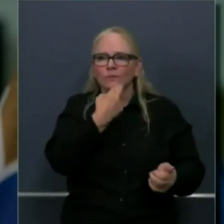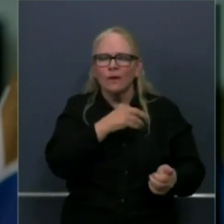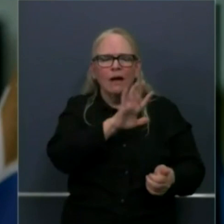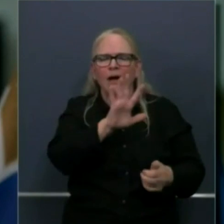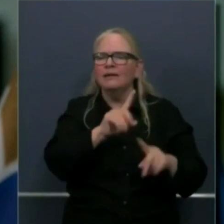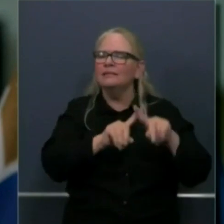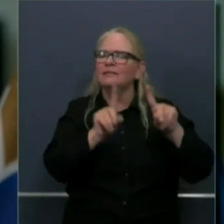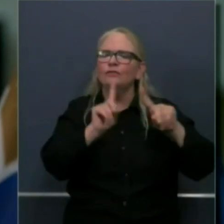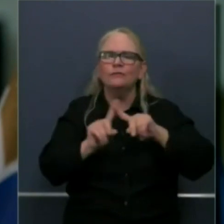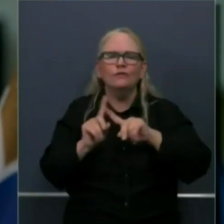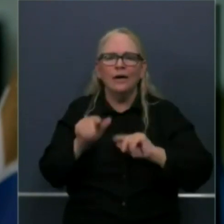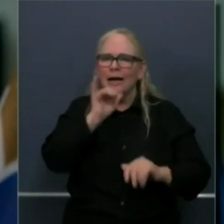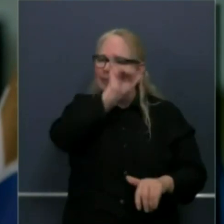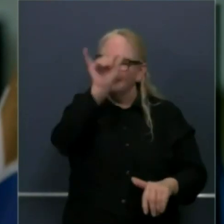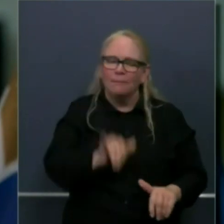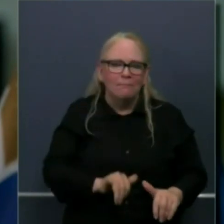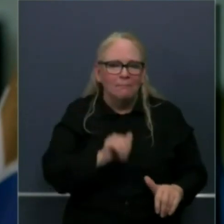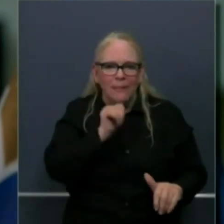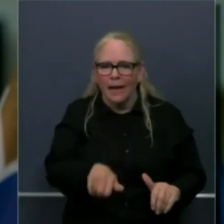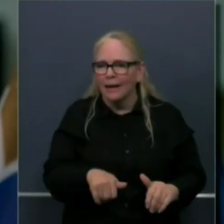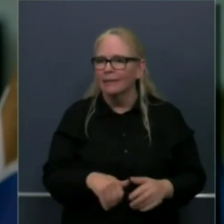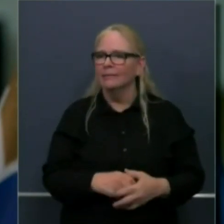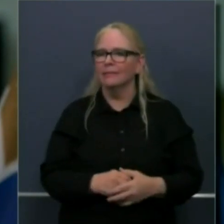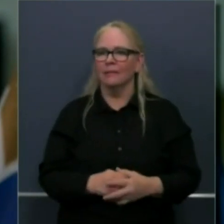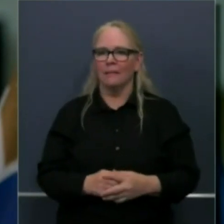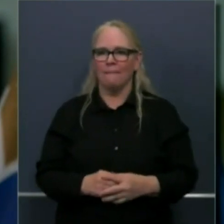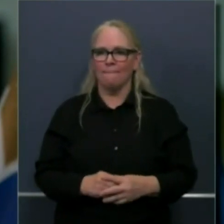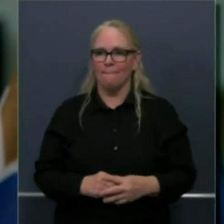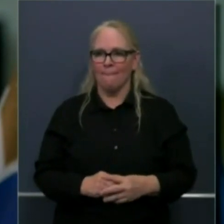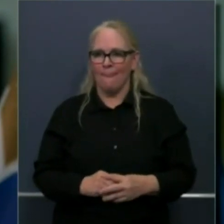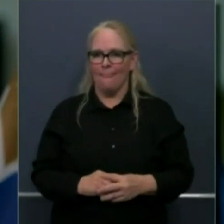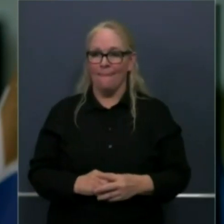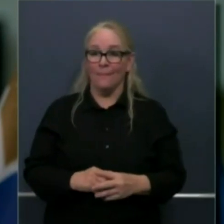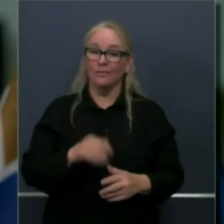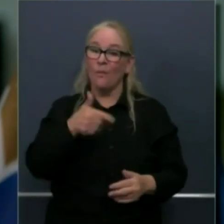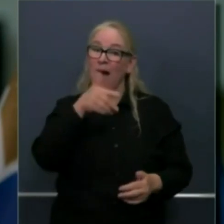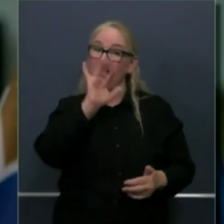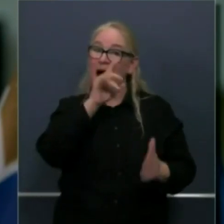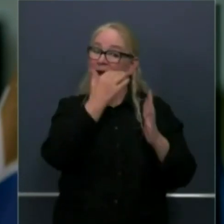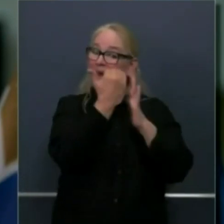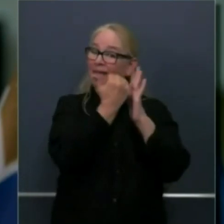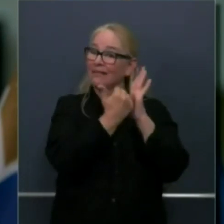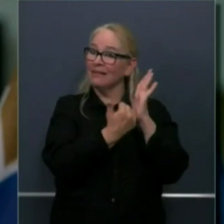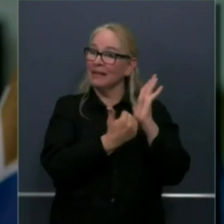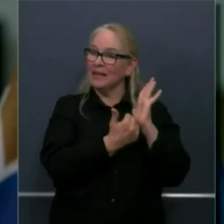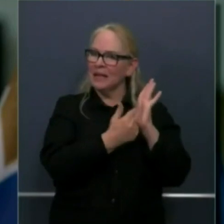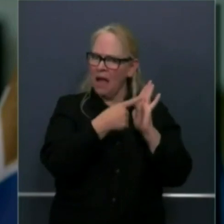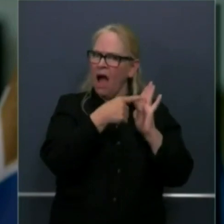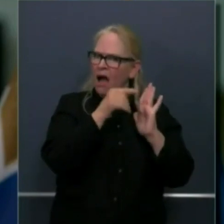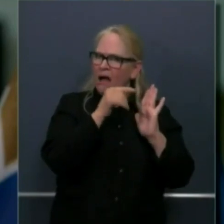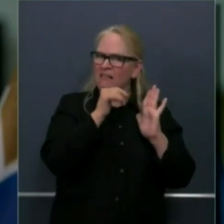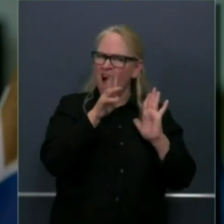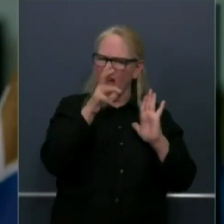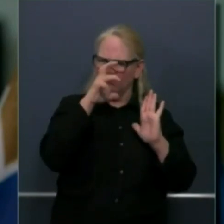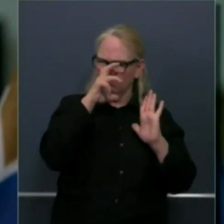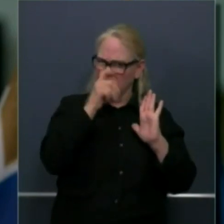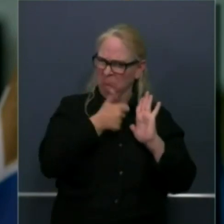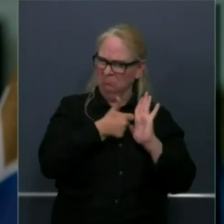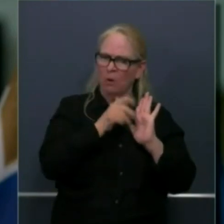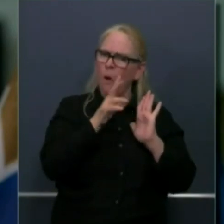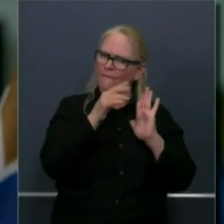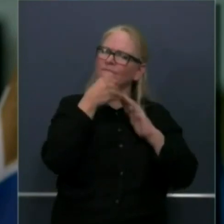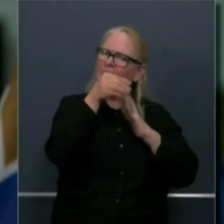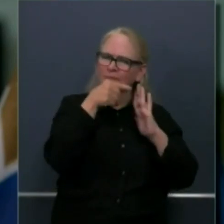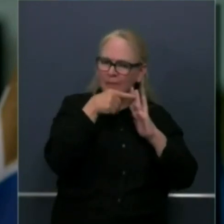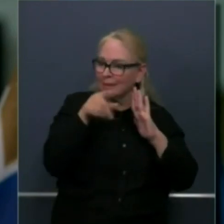distinct. And as a consequence, the guidelines we put out provide more flexibility than I believe some other